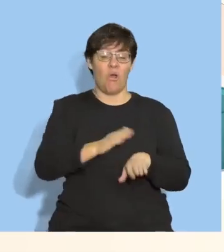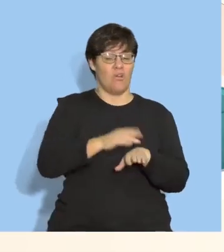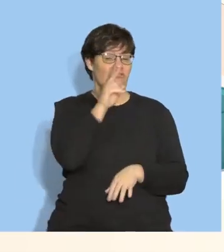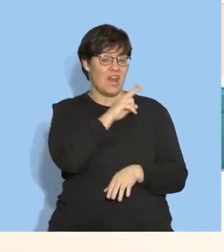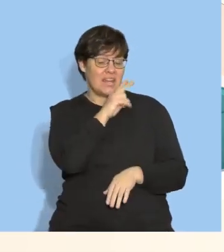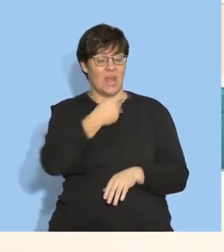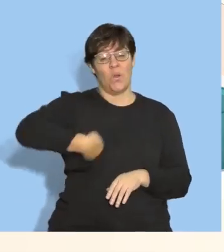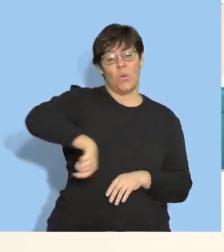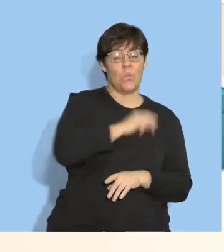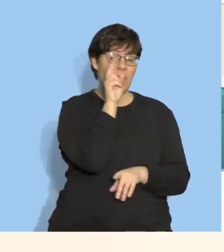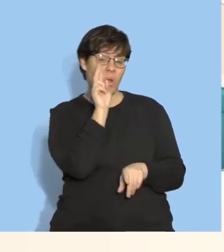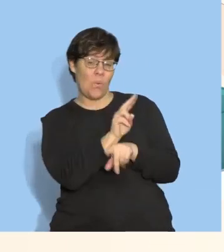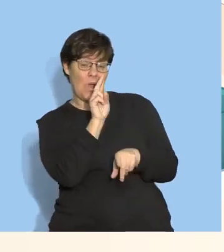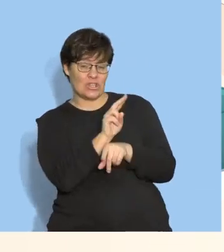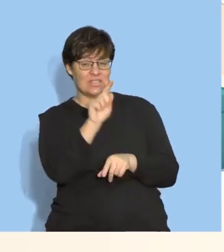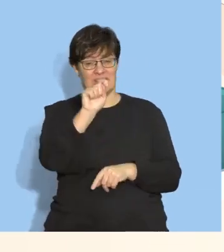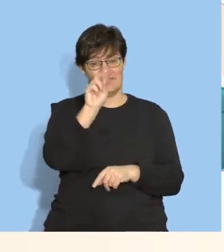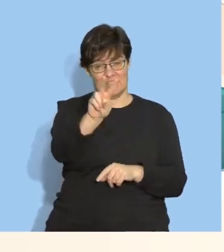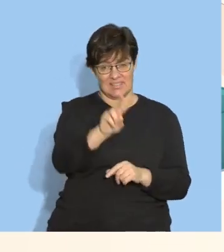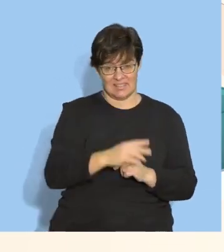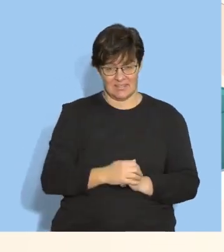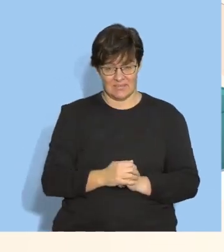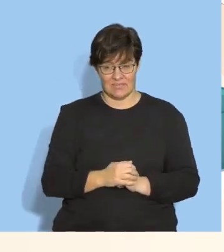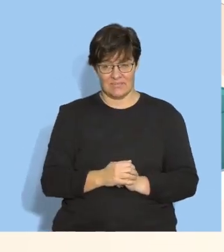On Friday, we watch TV.